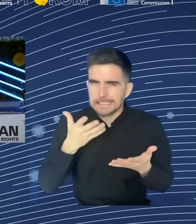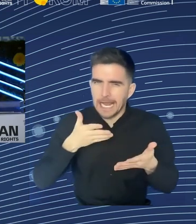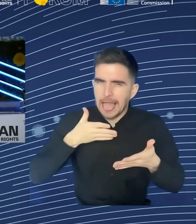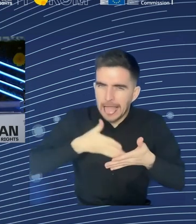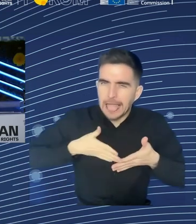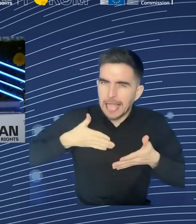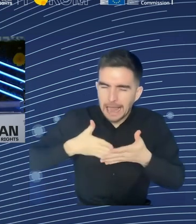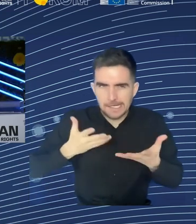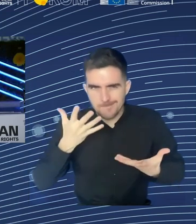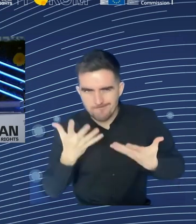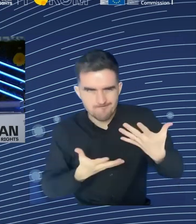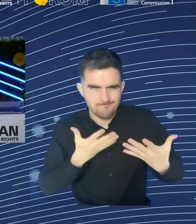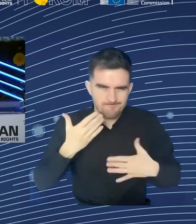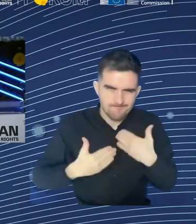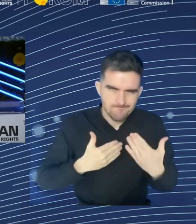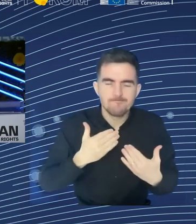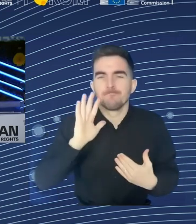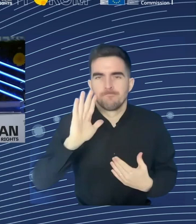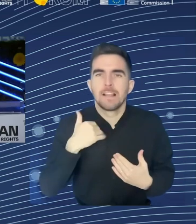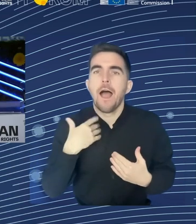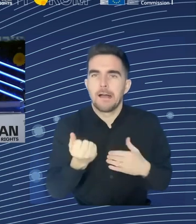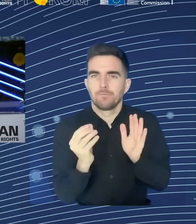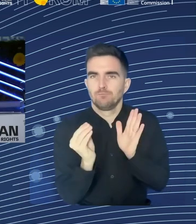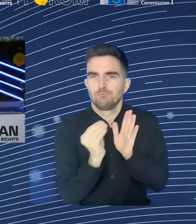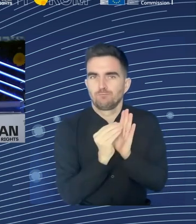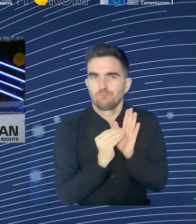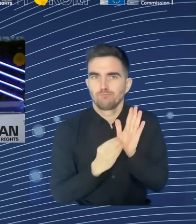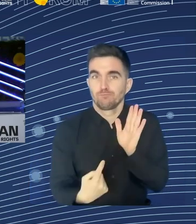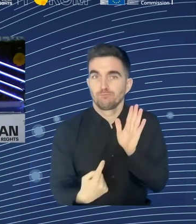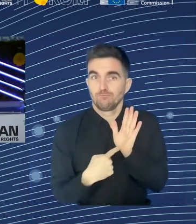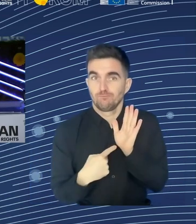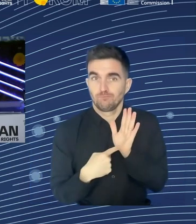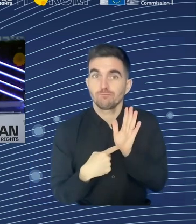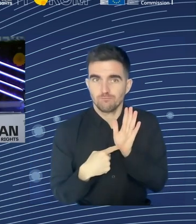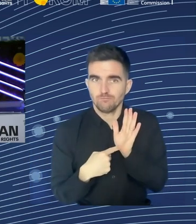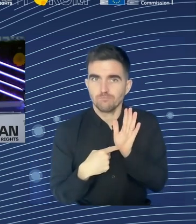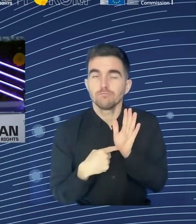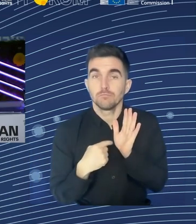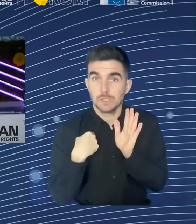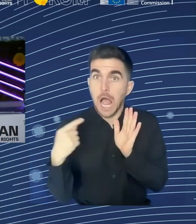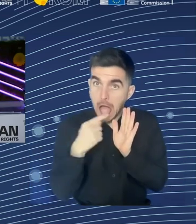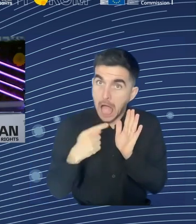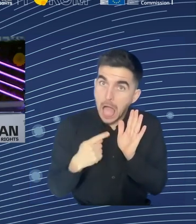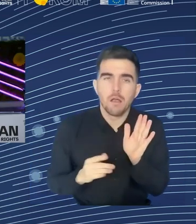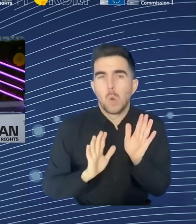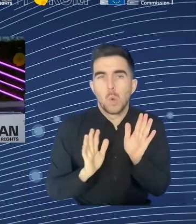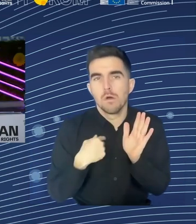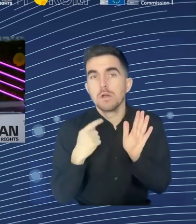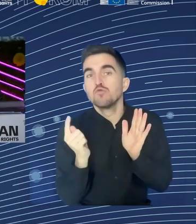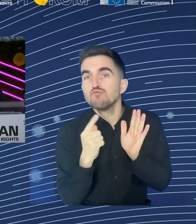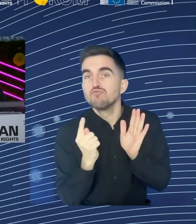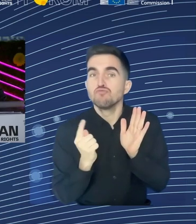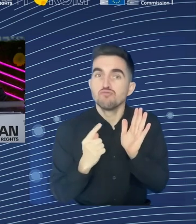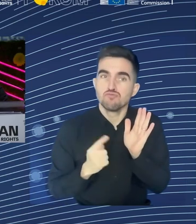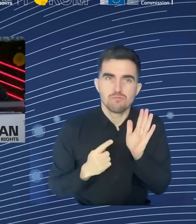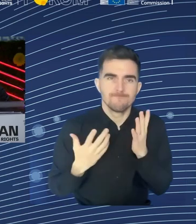think social partners also play a very important role in this context. So just to mention a few things at the EU level, we